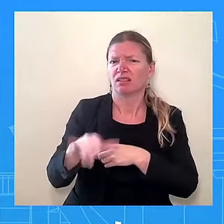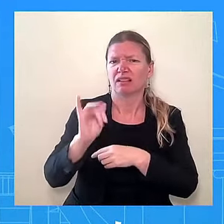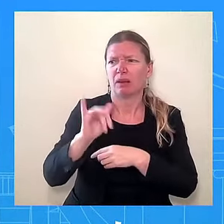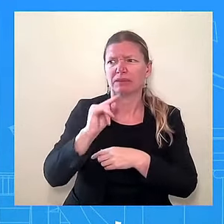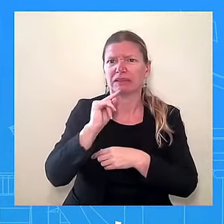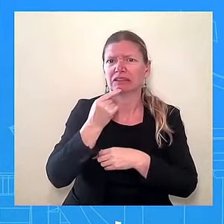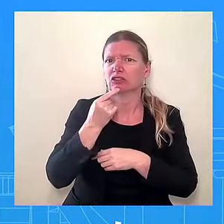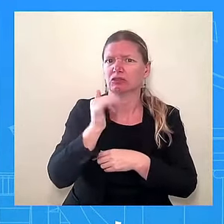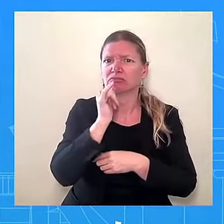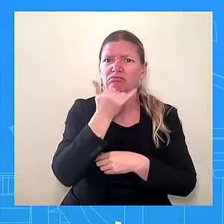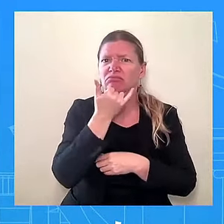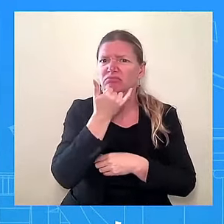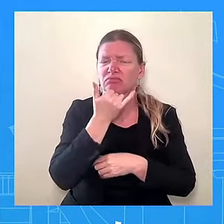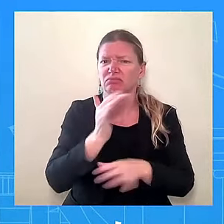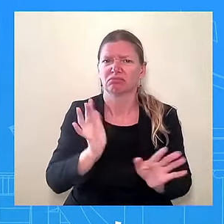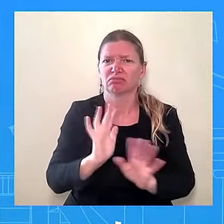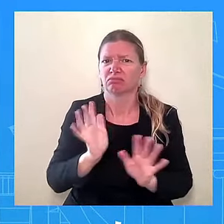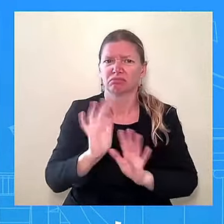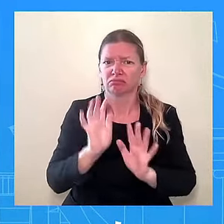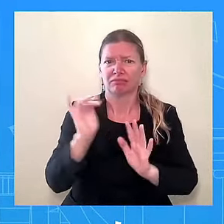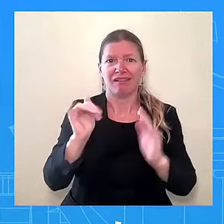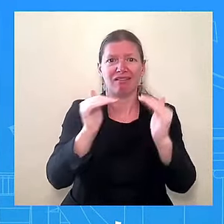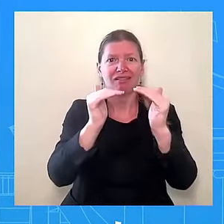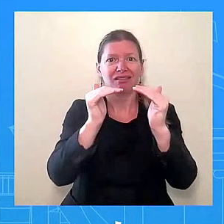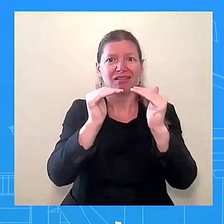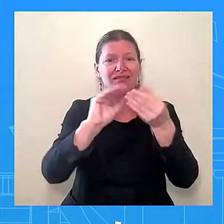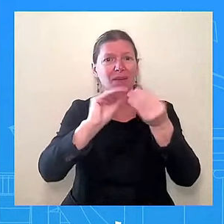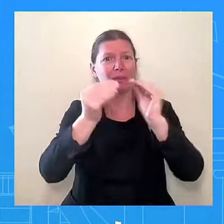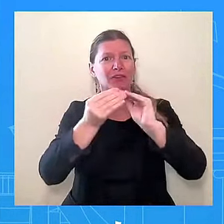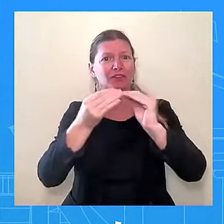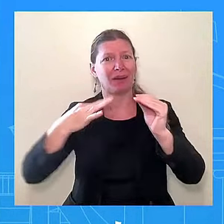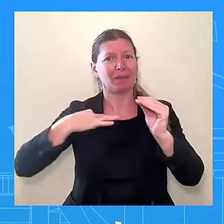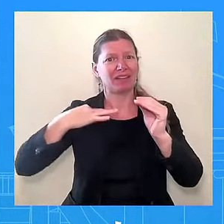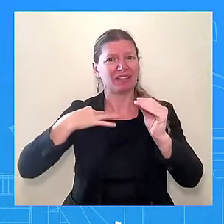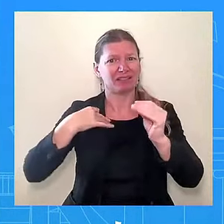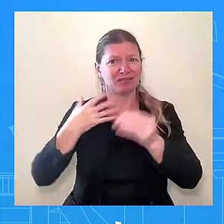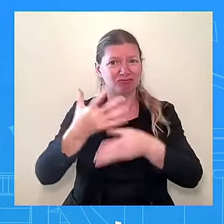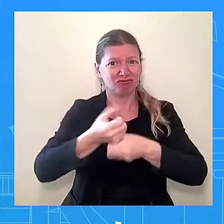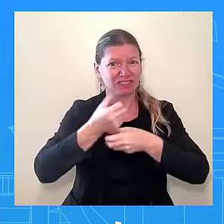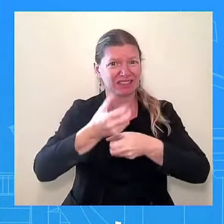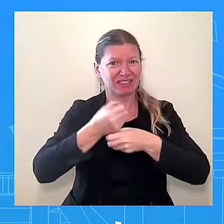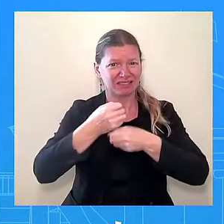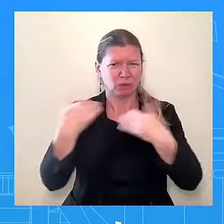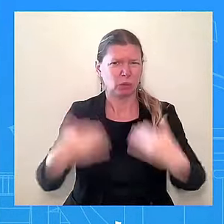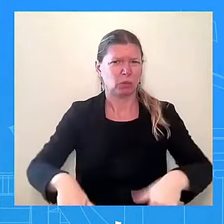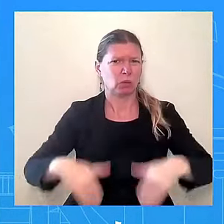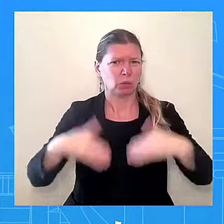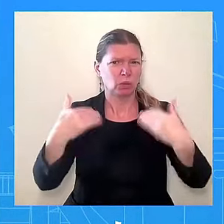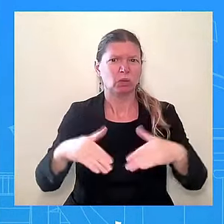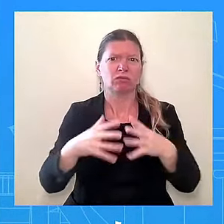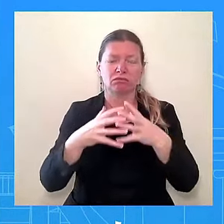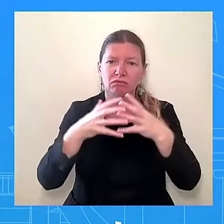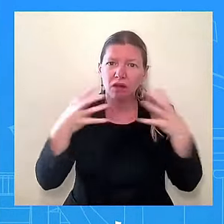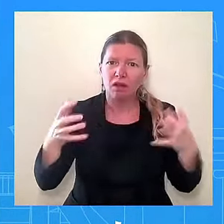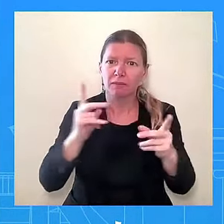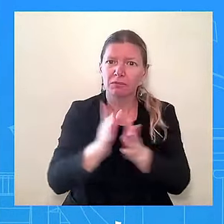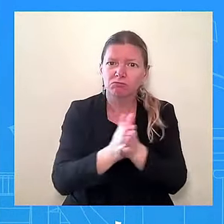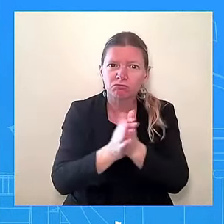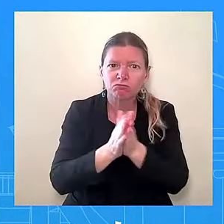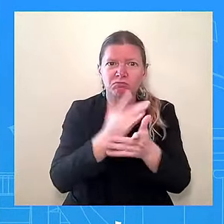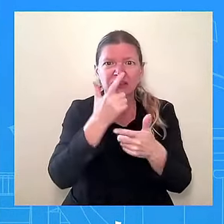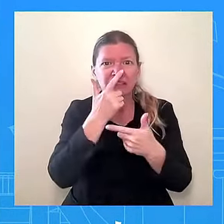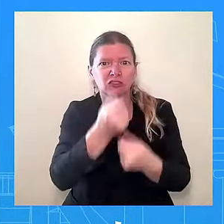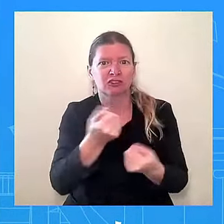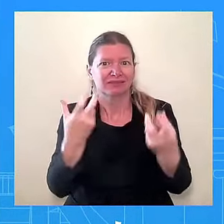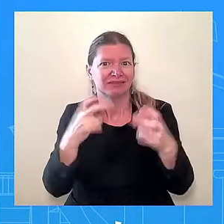there is interest above and beyond the amount of money that was provided by Congress. And in that normal, in that circumstance, I think the message that's being sent by